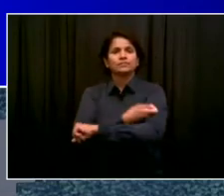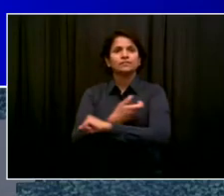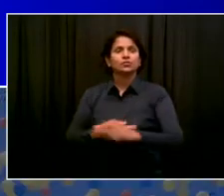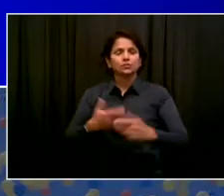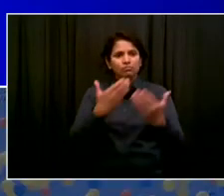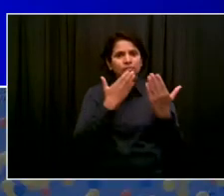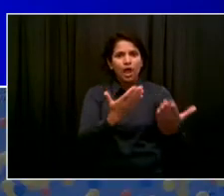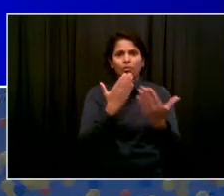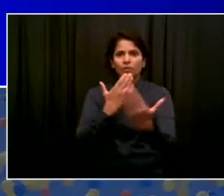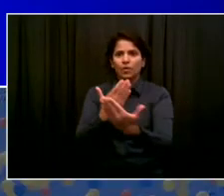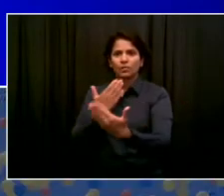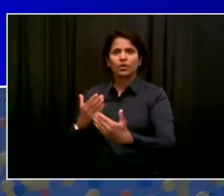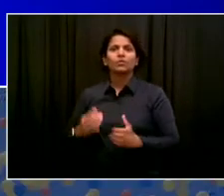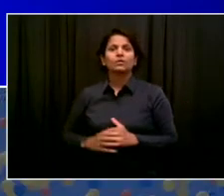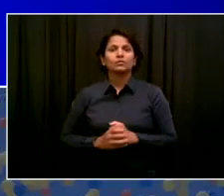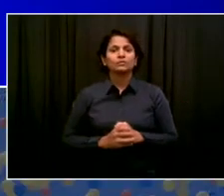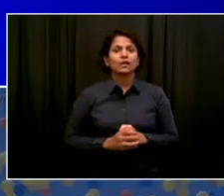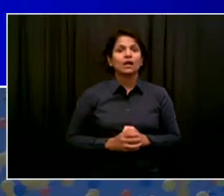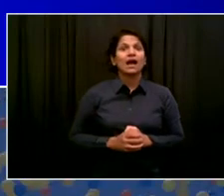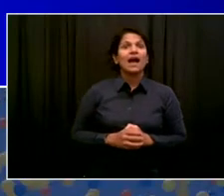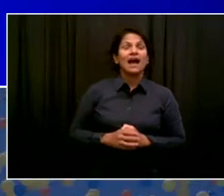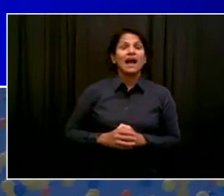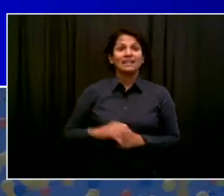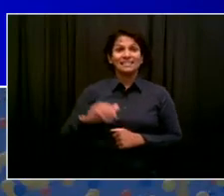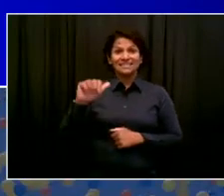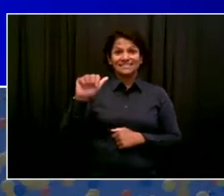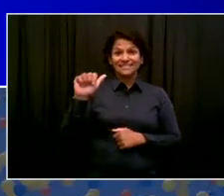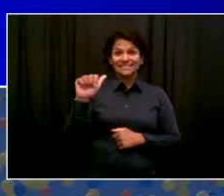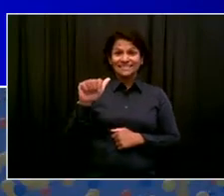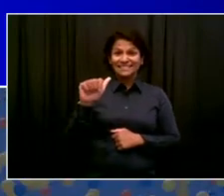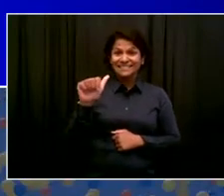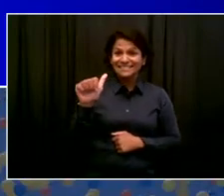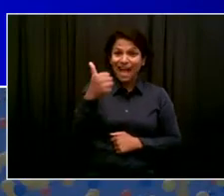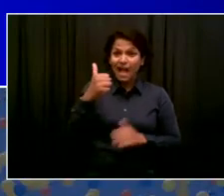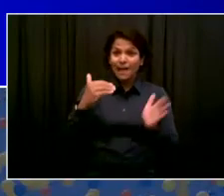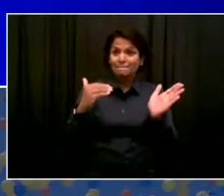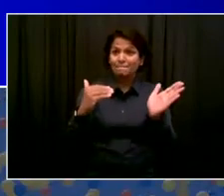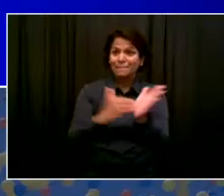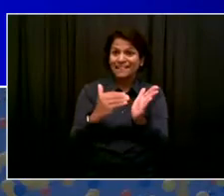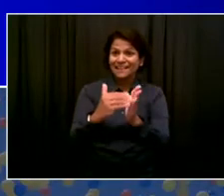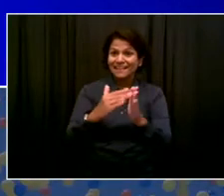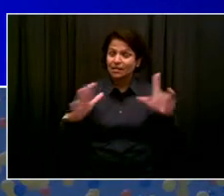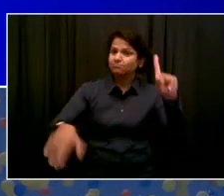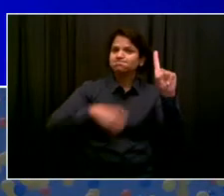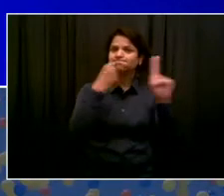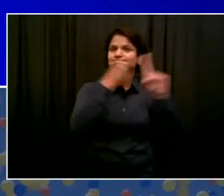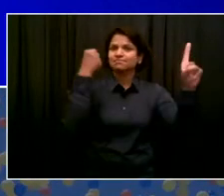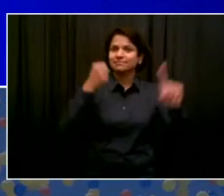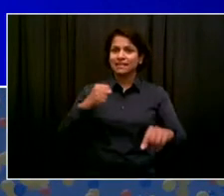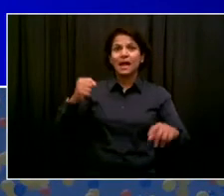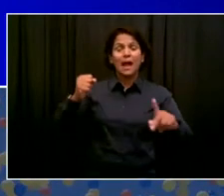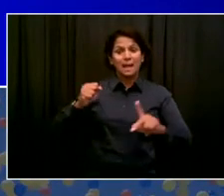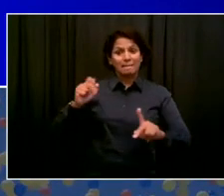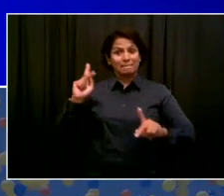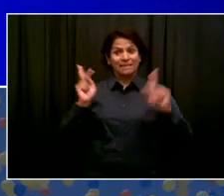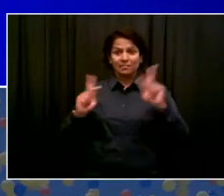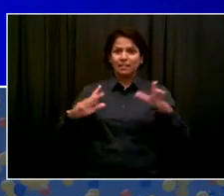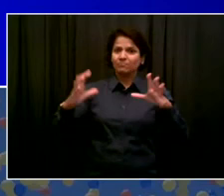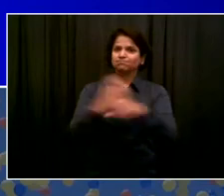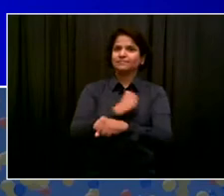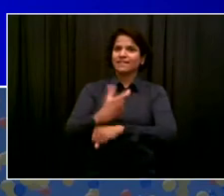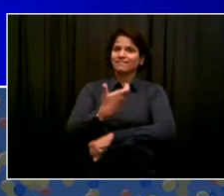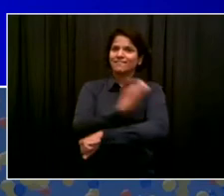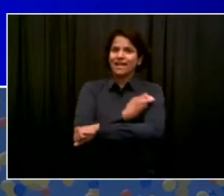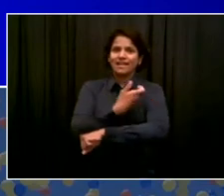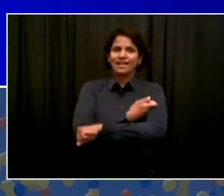million dose mark in New York City. 10 million and growing. As of today, 10 million, 3